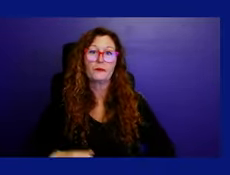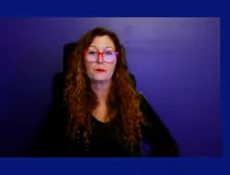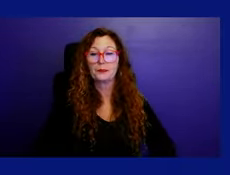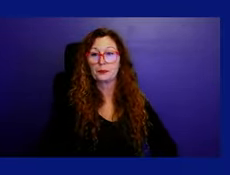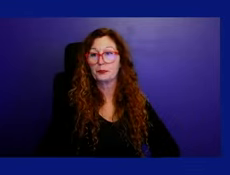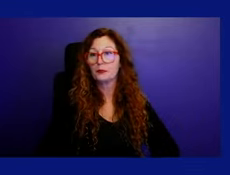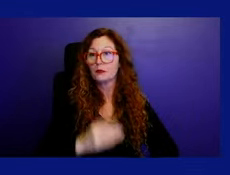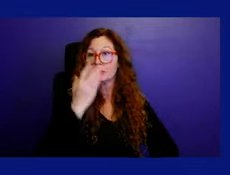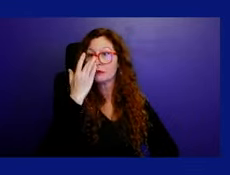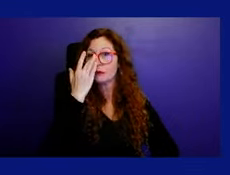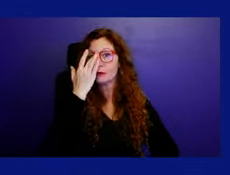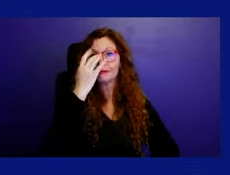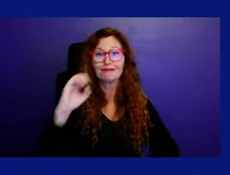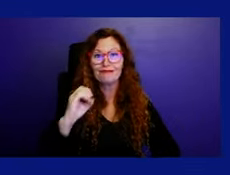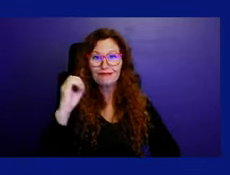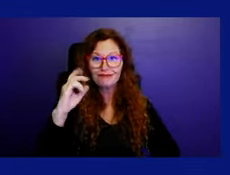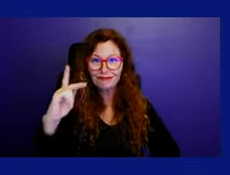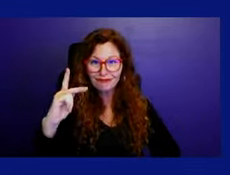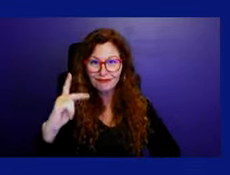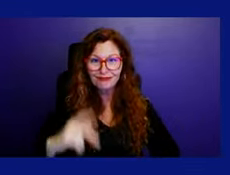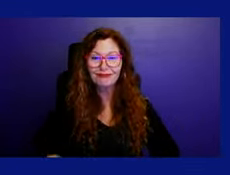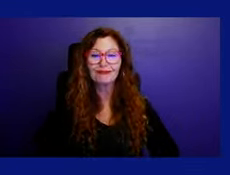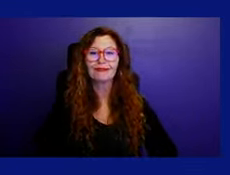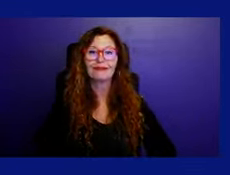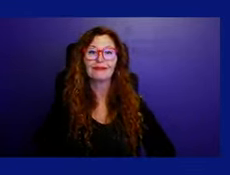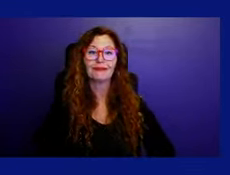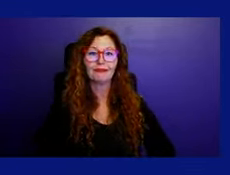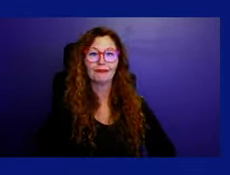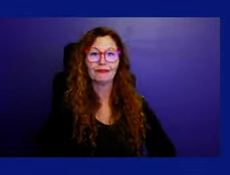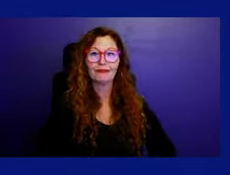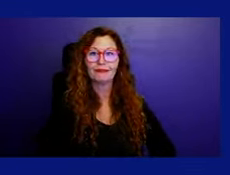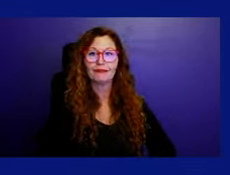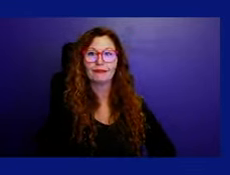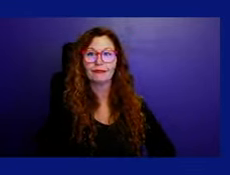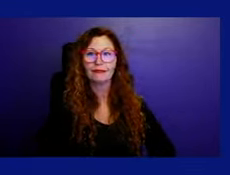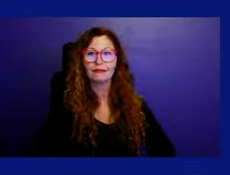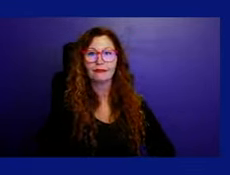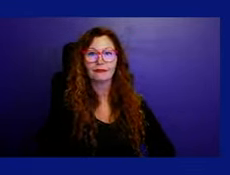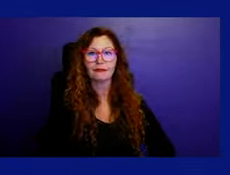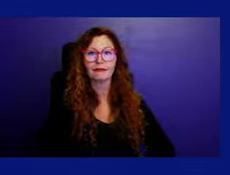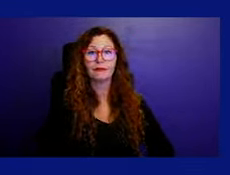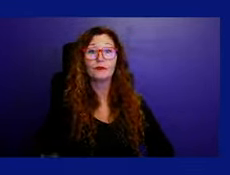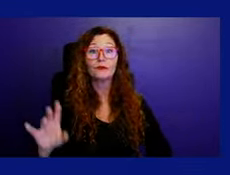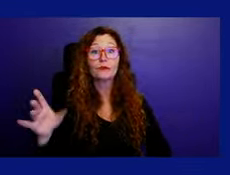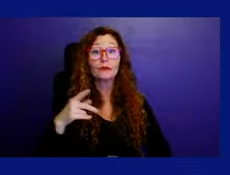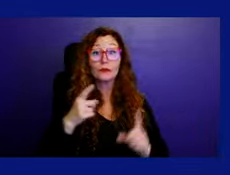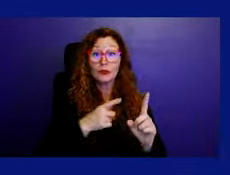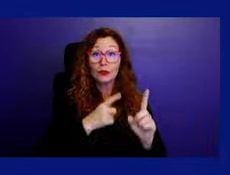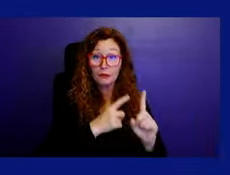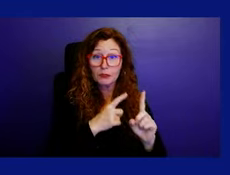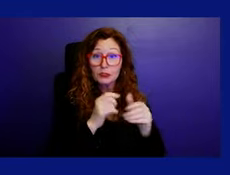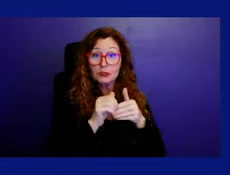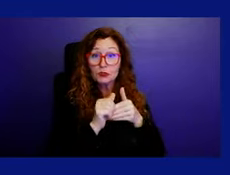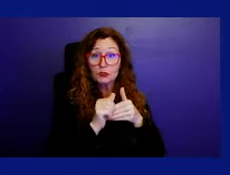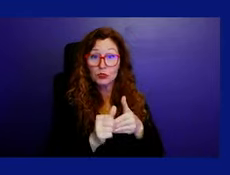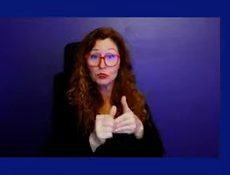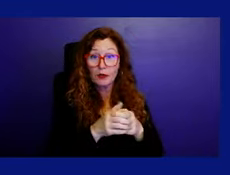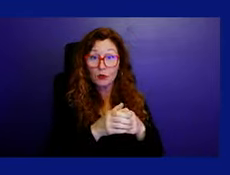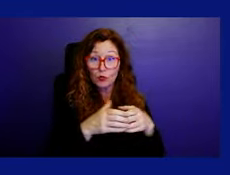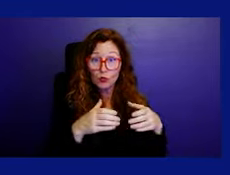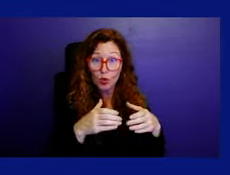Okay. So the division, um, for planning there, our mission is generally to guide the growth of development within the city,